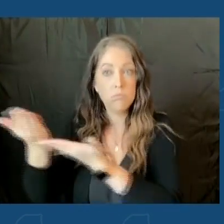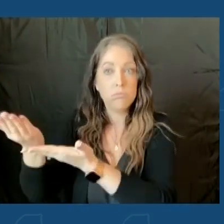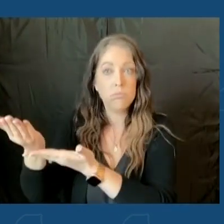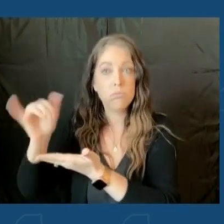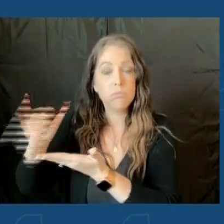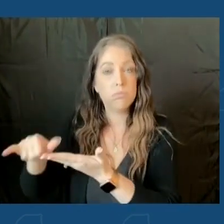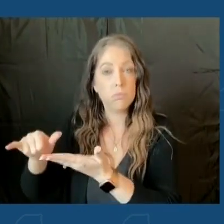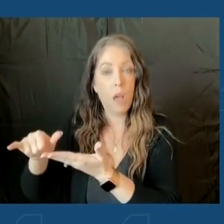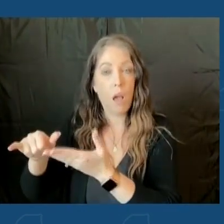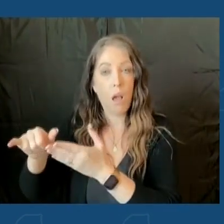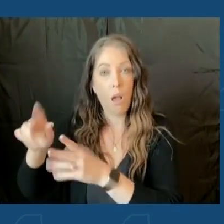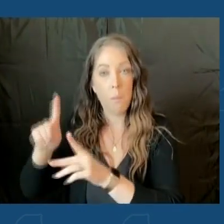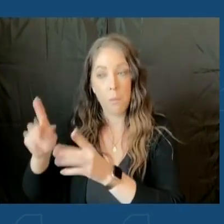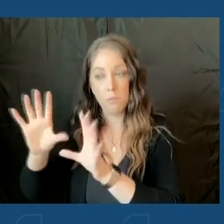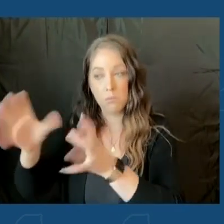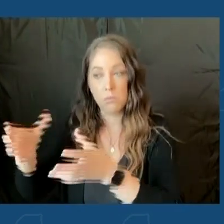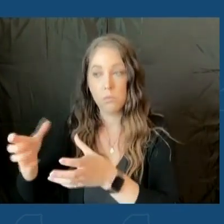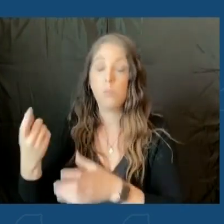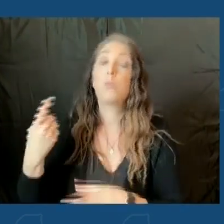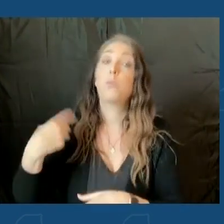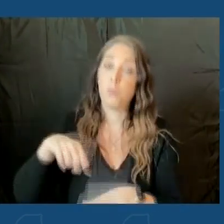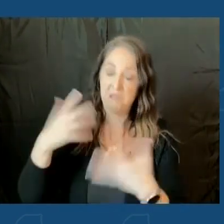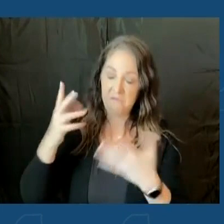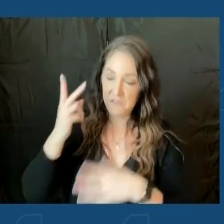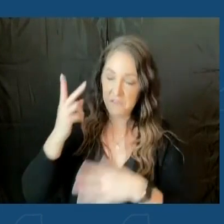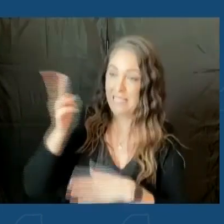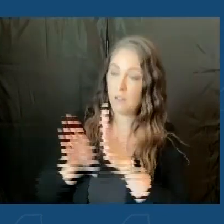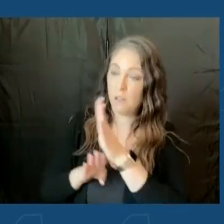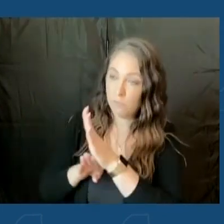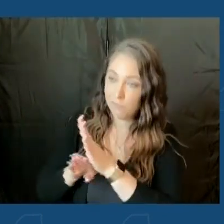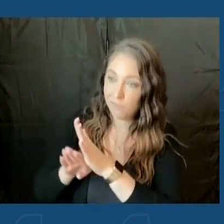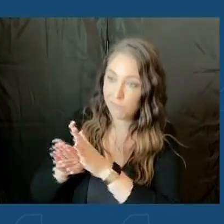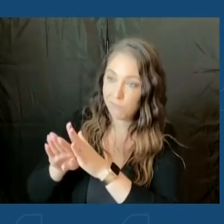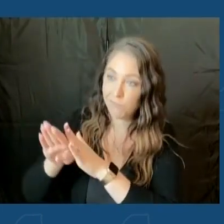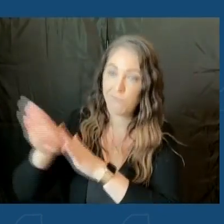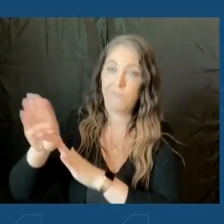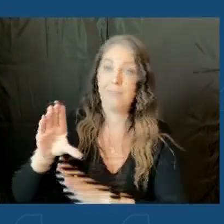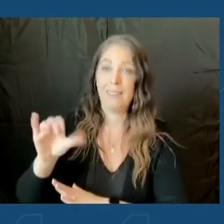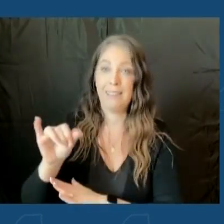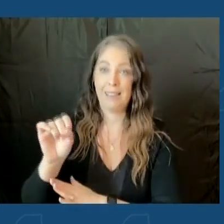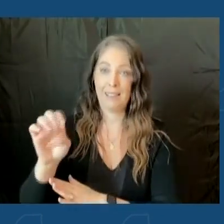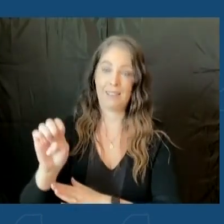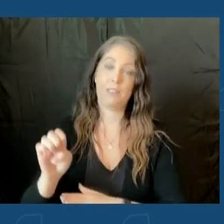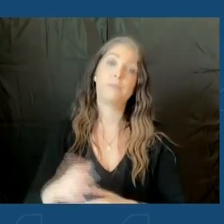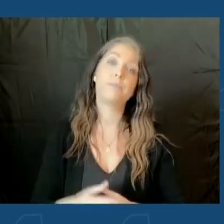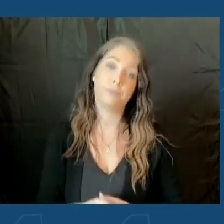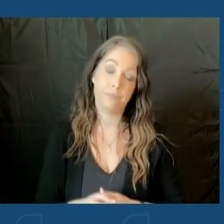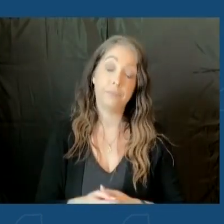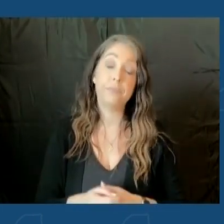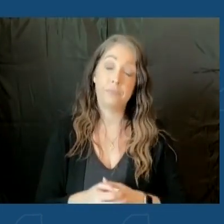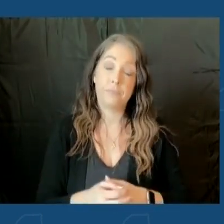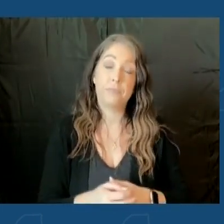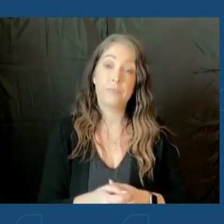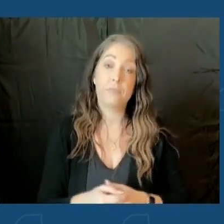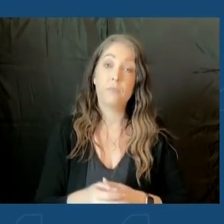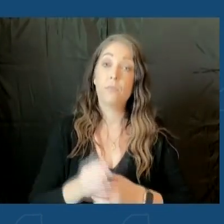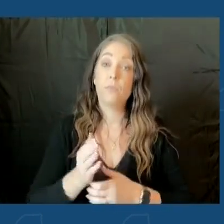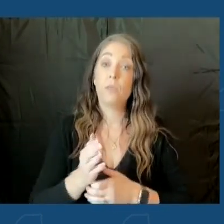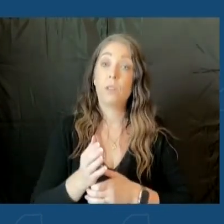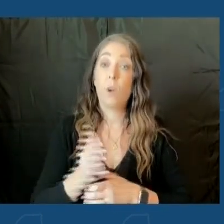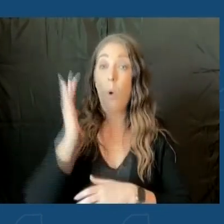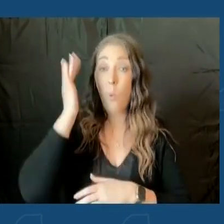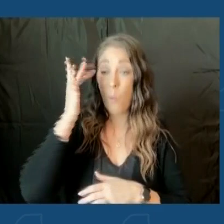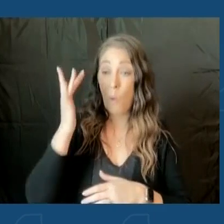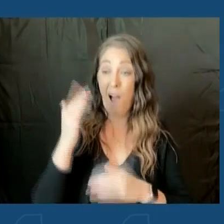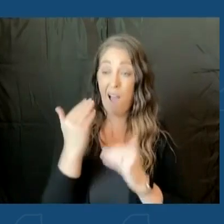escalating number of cases in those settings in recent years. Part of the reason that we had a limited vaccine